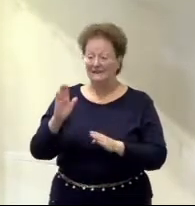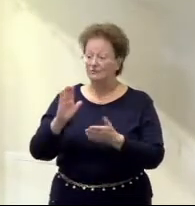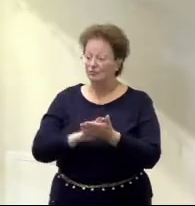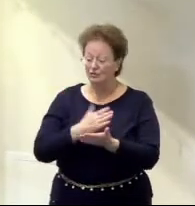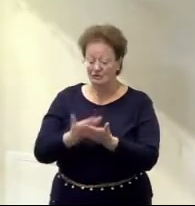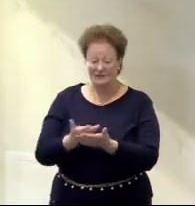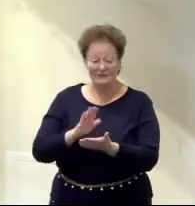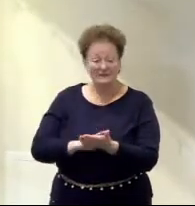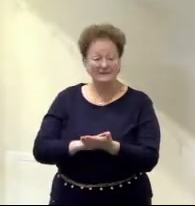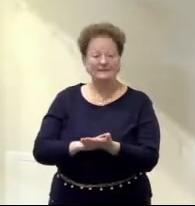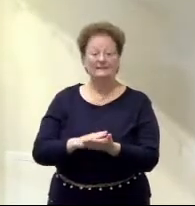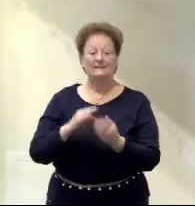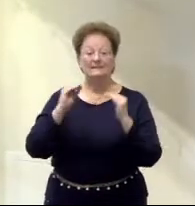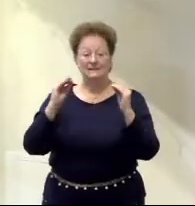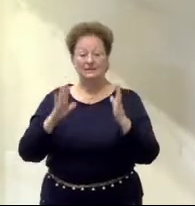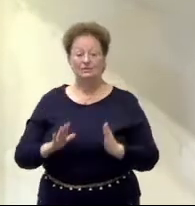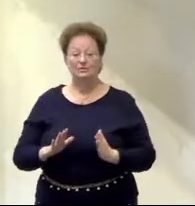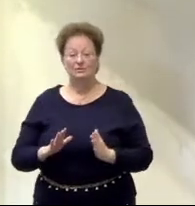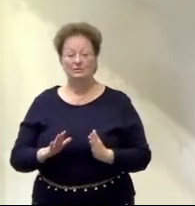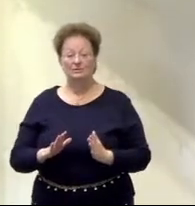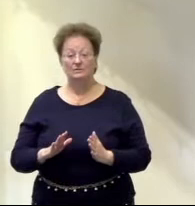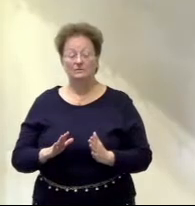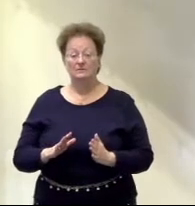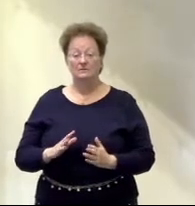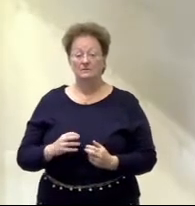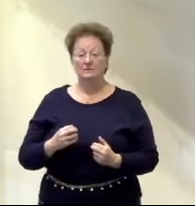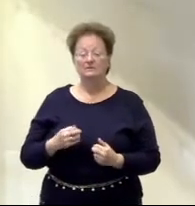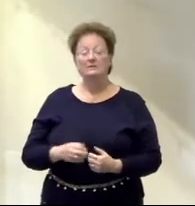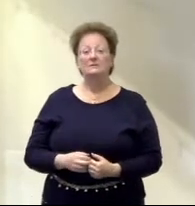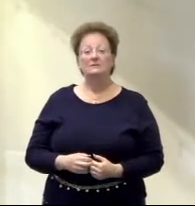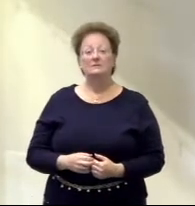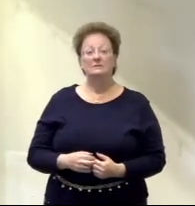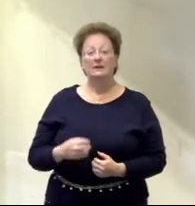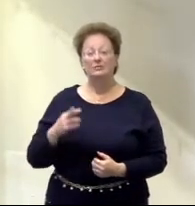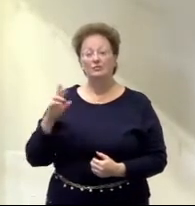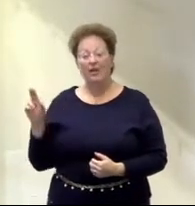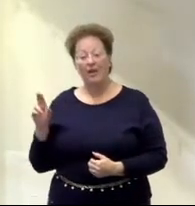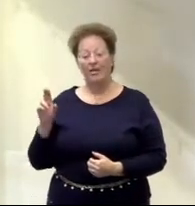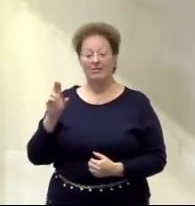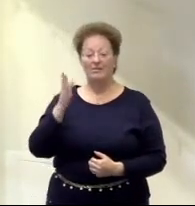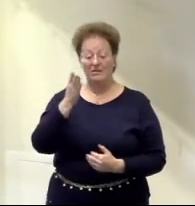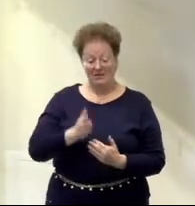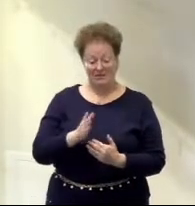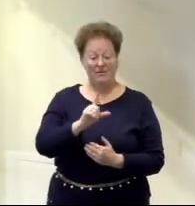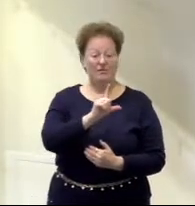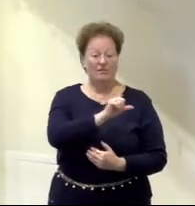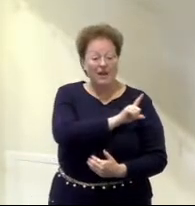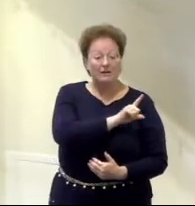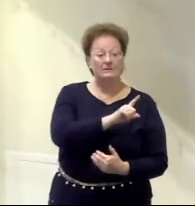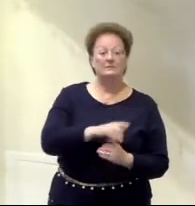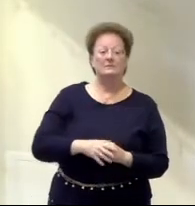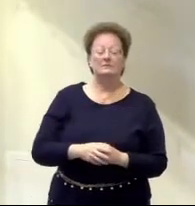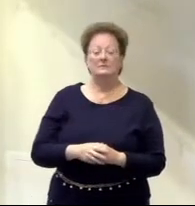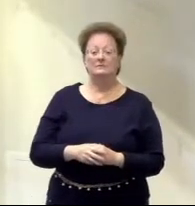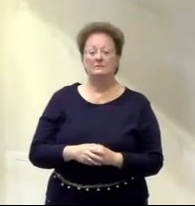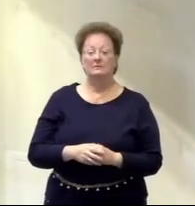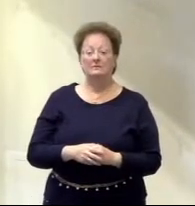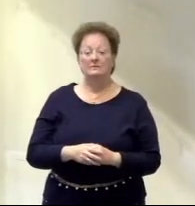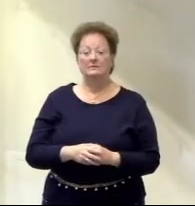I'm a conservative, moderate, liberal, libertarian, progressive. I'm employed,